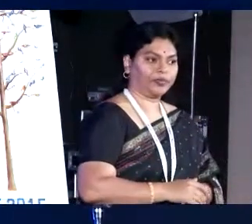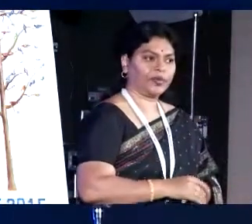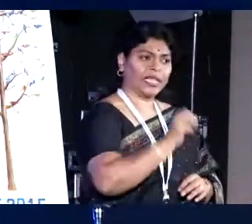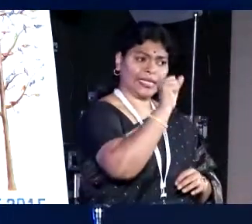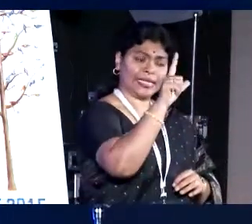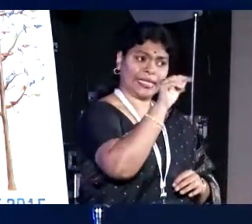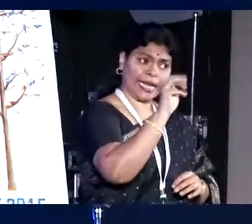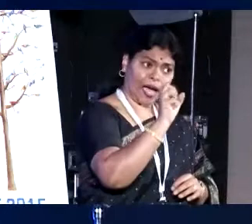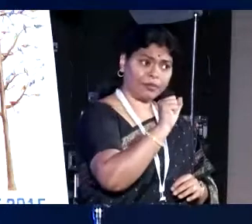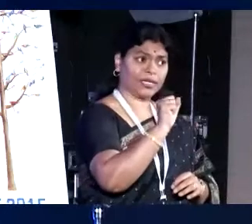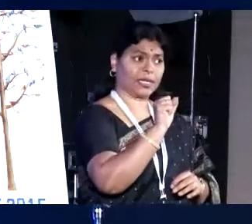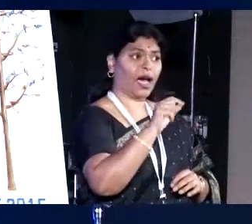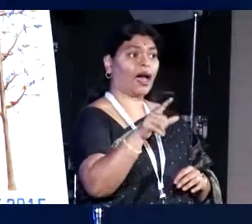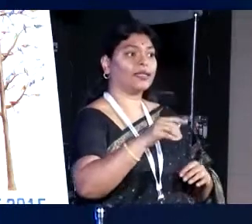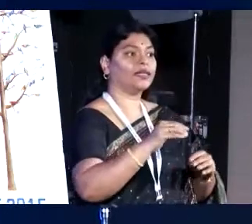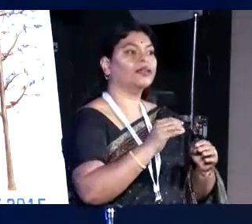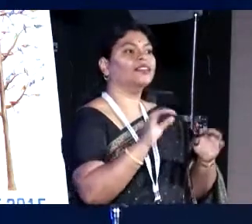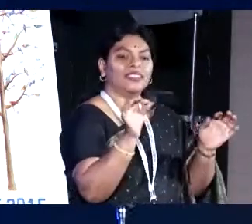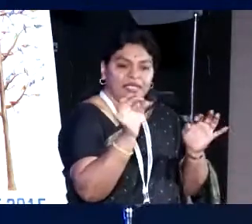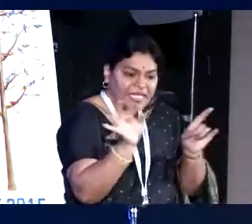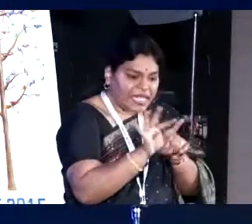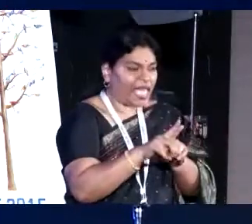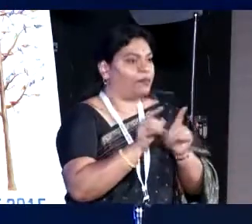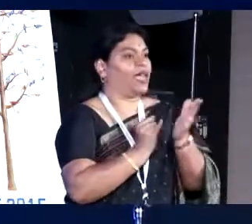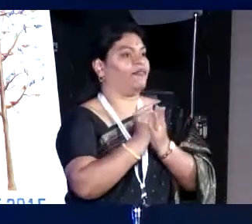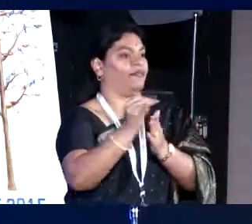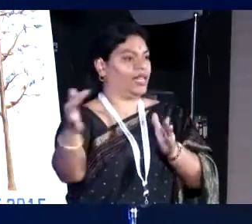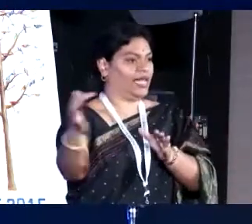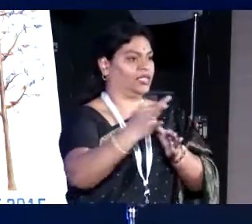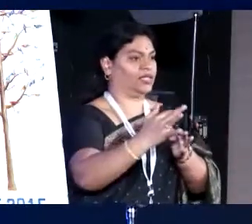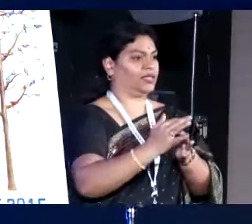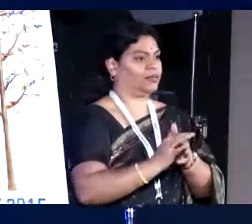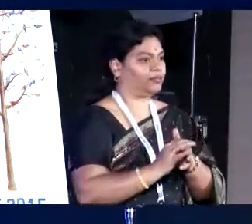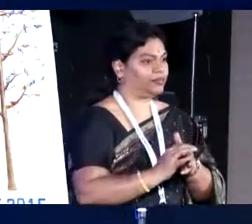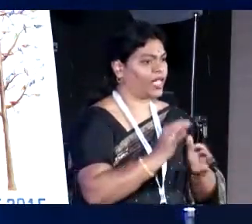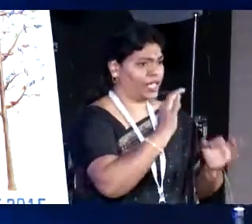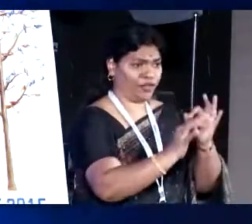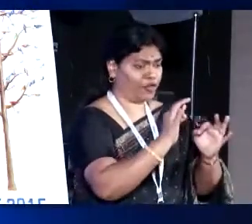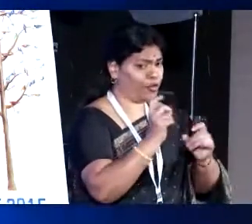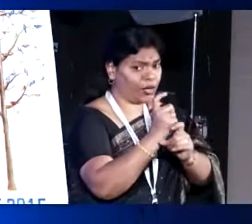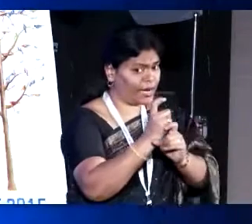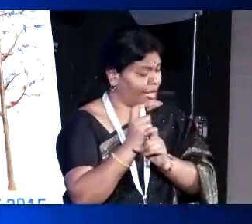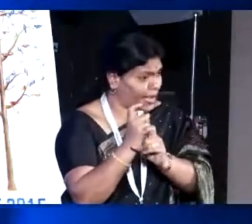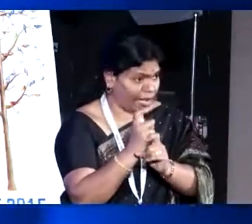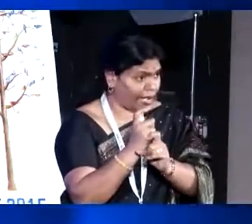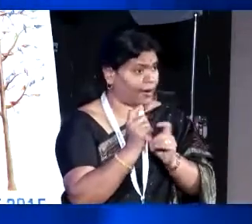Slums are the extension of the villages. When you do not take care of your people in the villages,